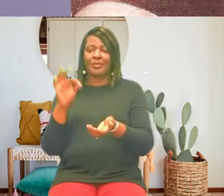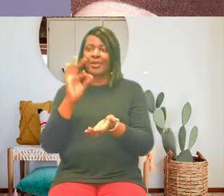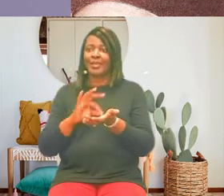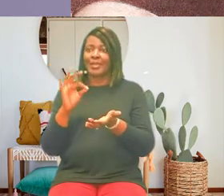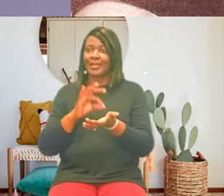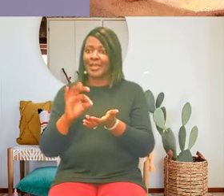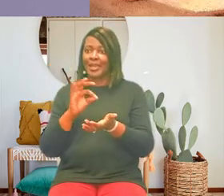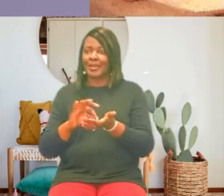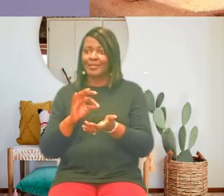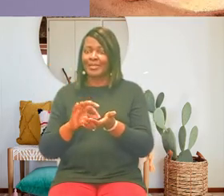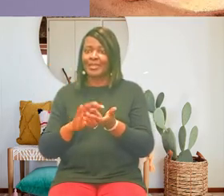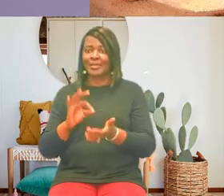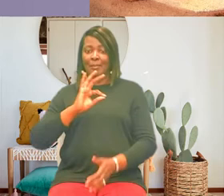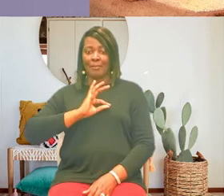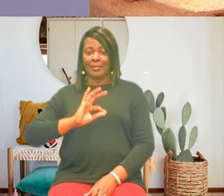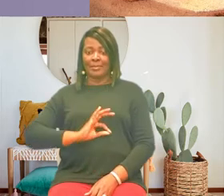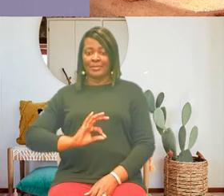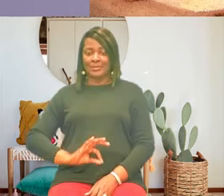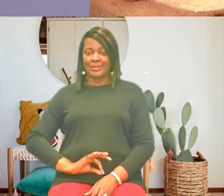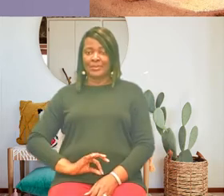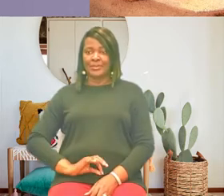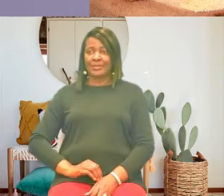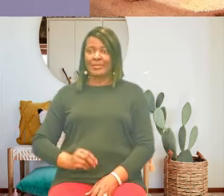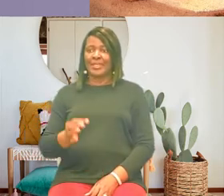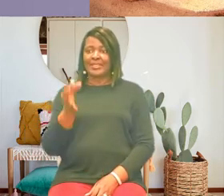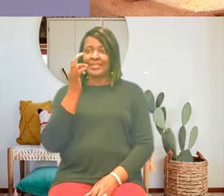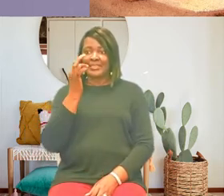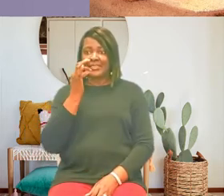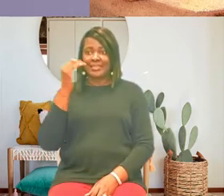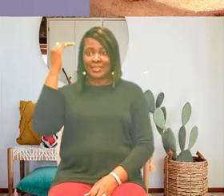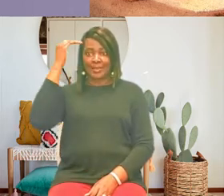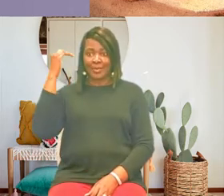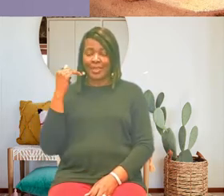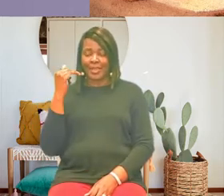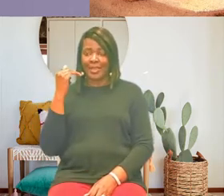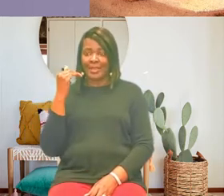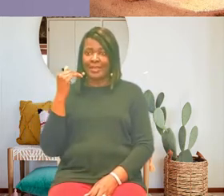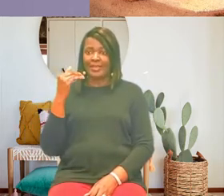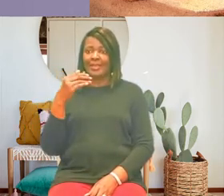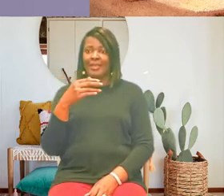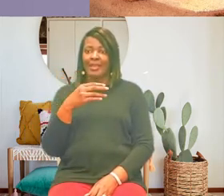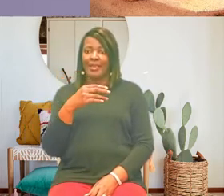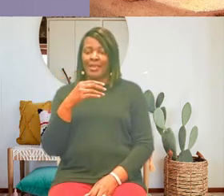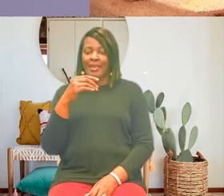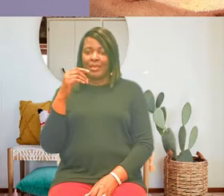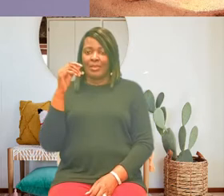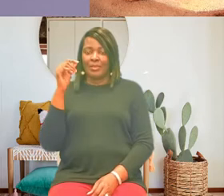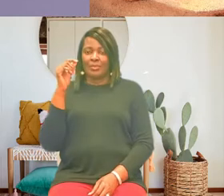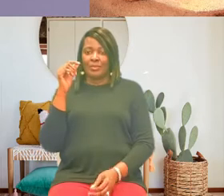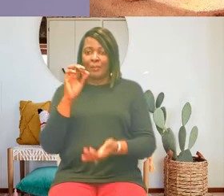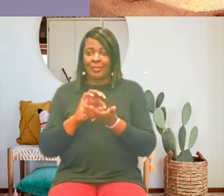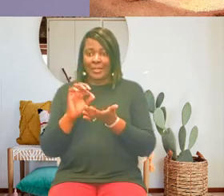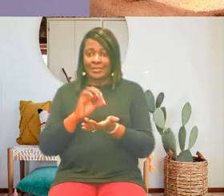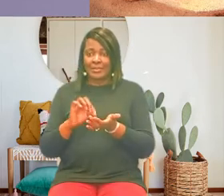heads after all that adding and subtracting we ended up toothless pencil rich and